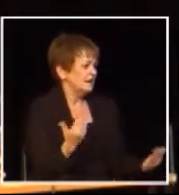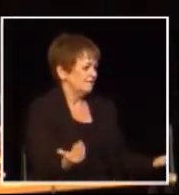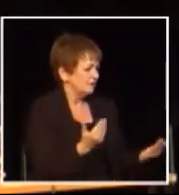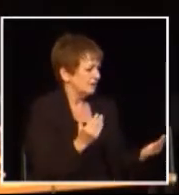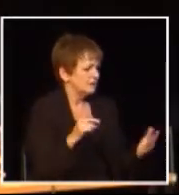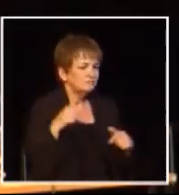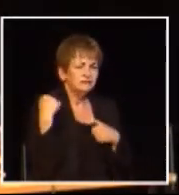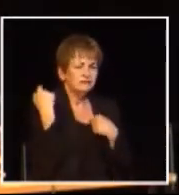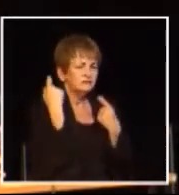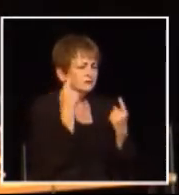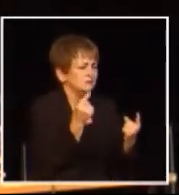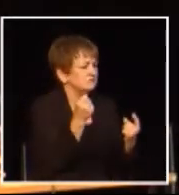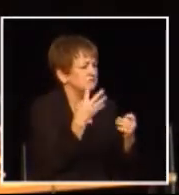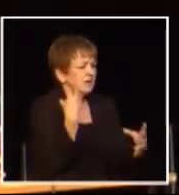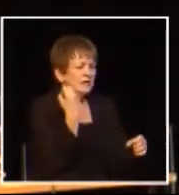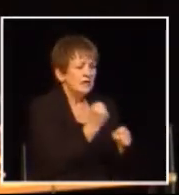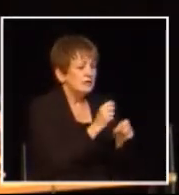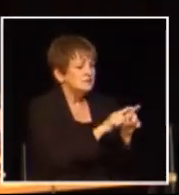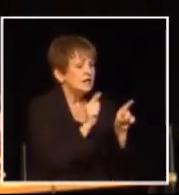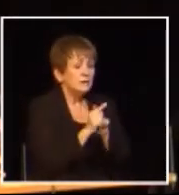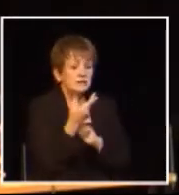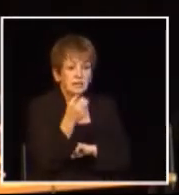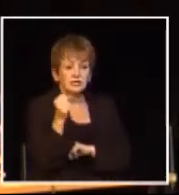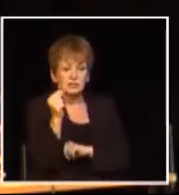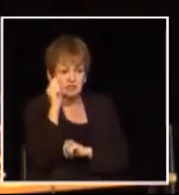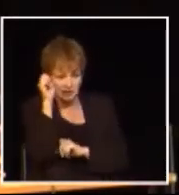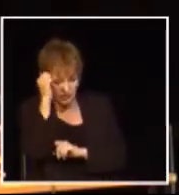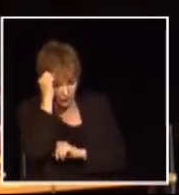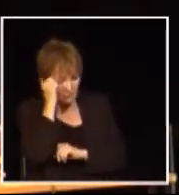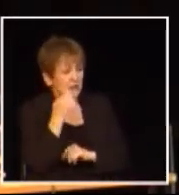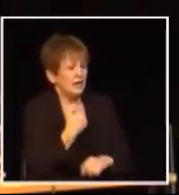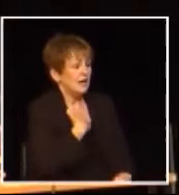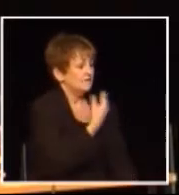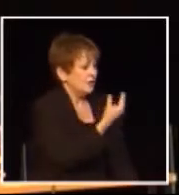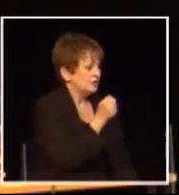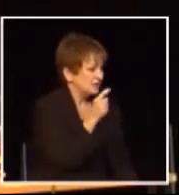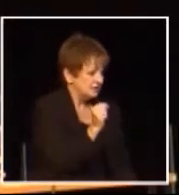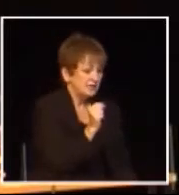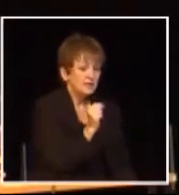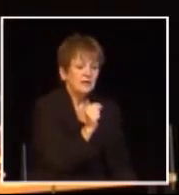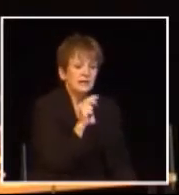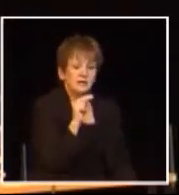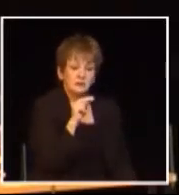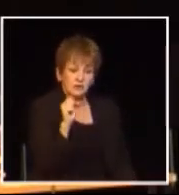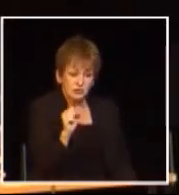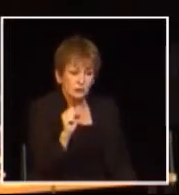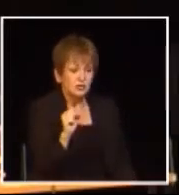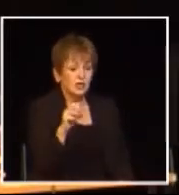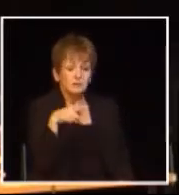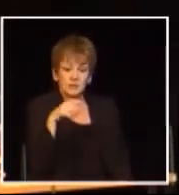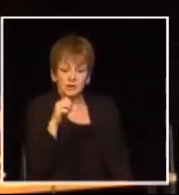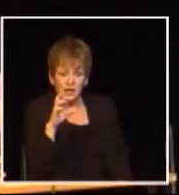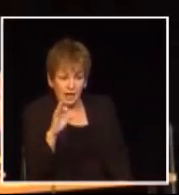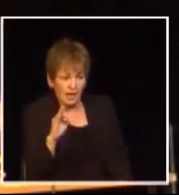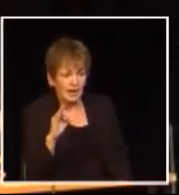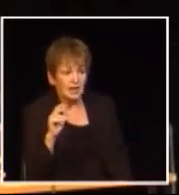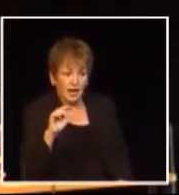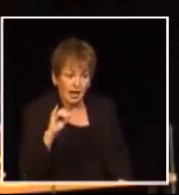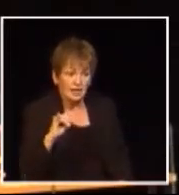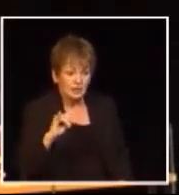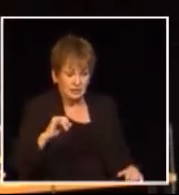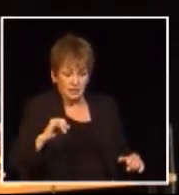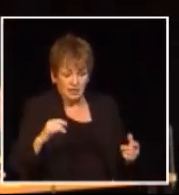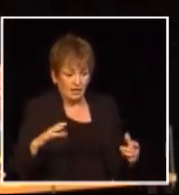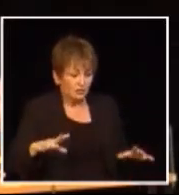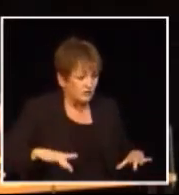PST here as long as they've had the HST in Europe we've had the HST in the maritime provinces how is it done